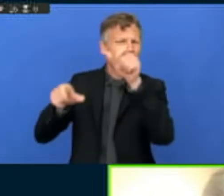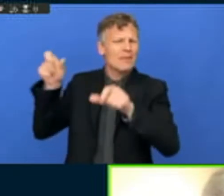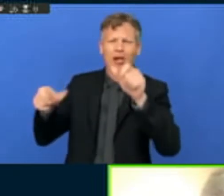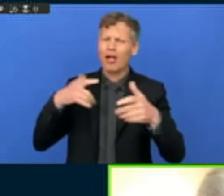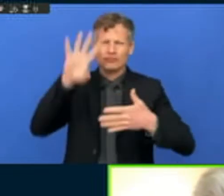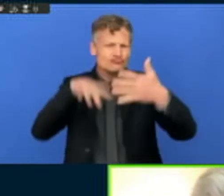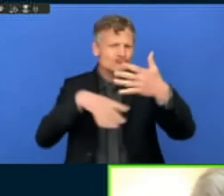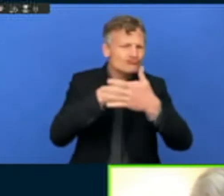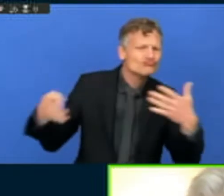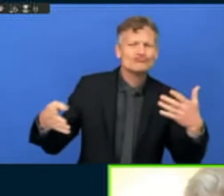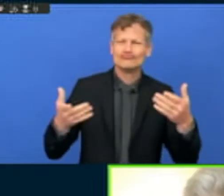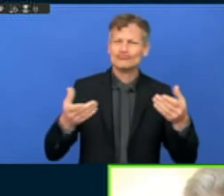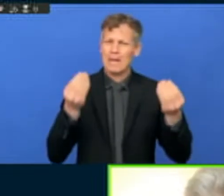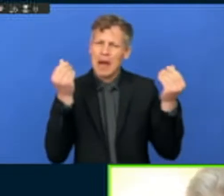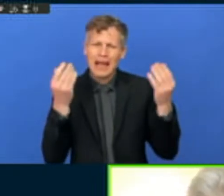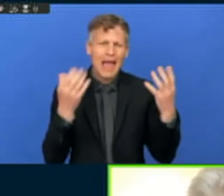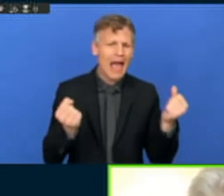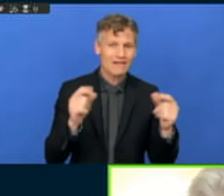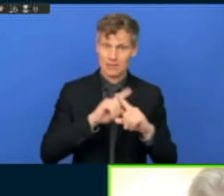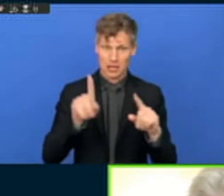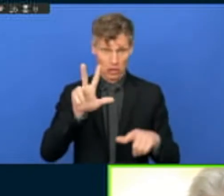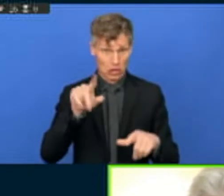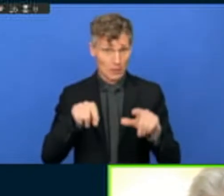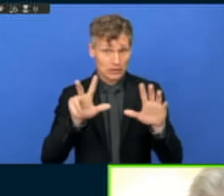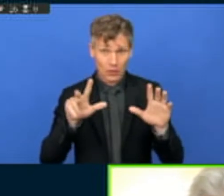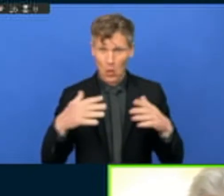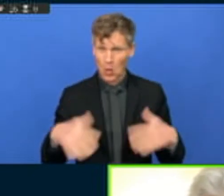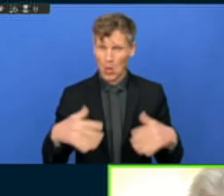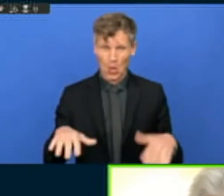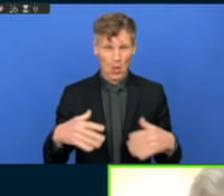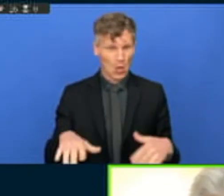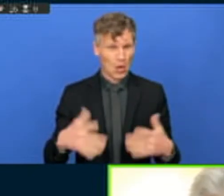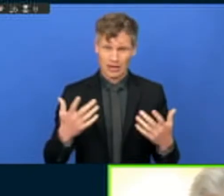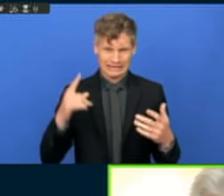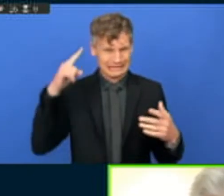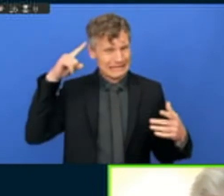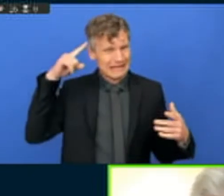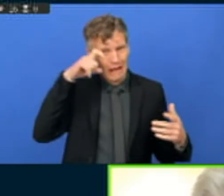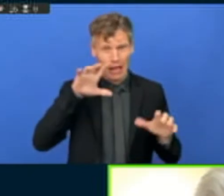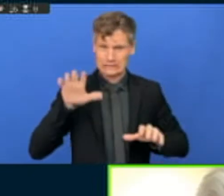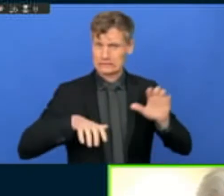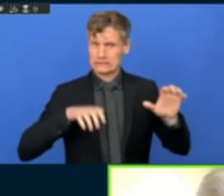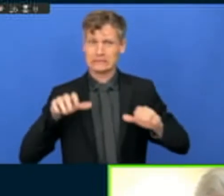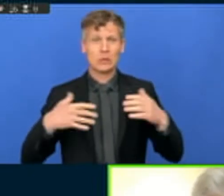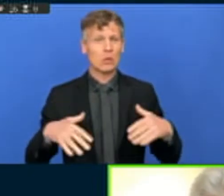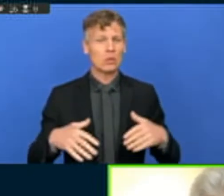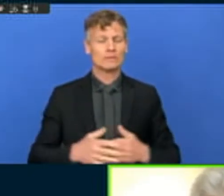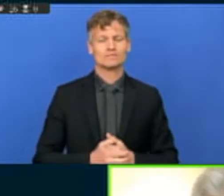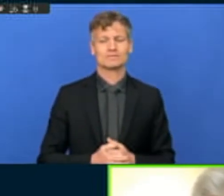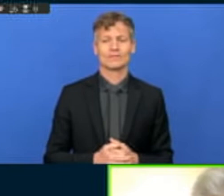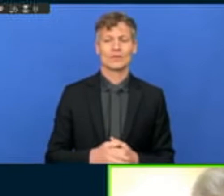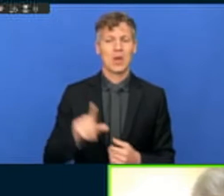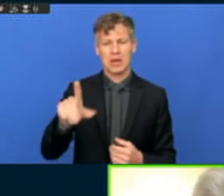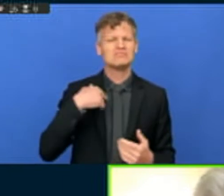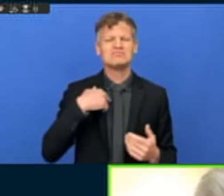resources. And just to put that into context, the African urban population was only 27